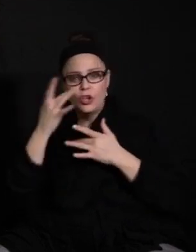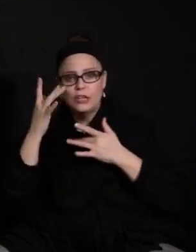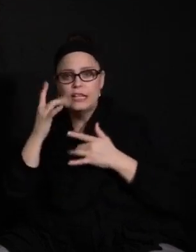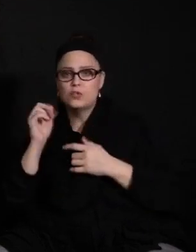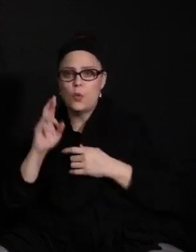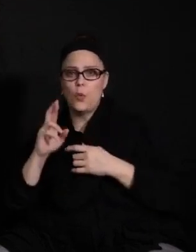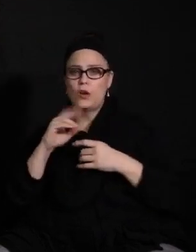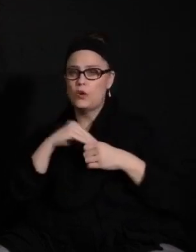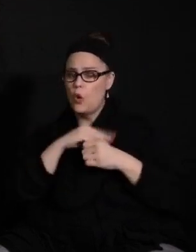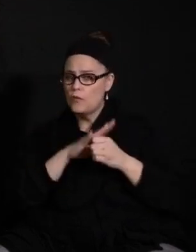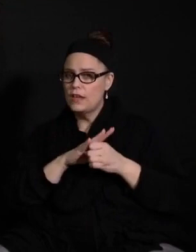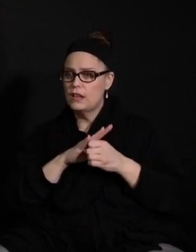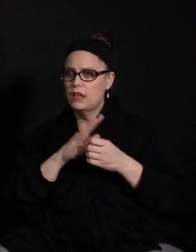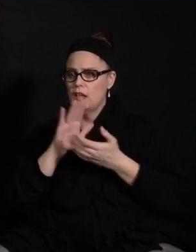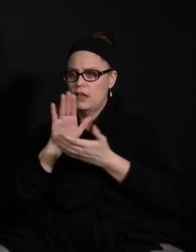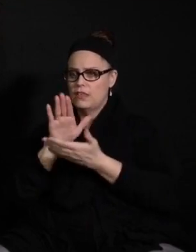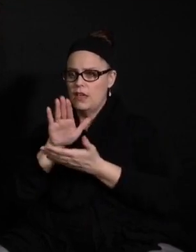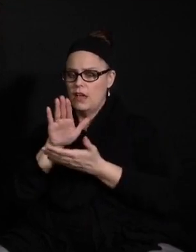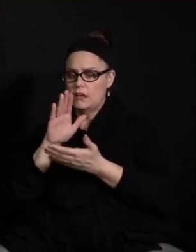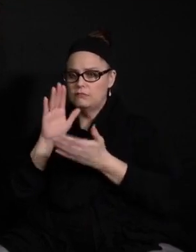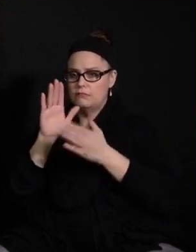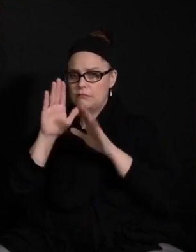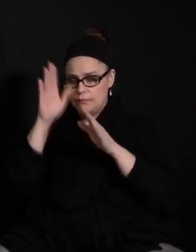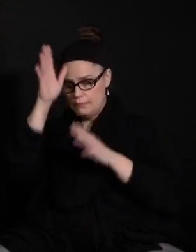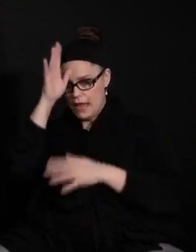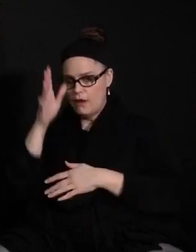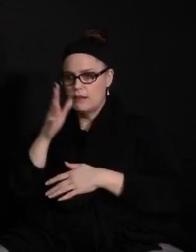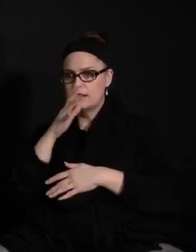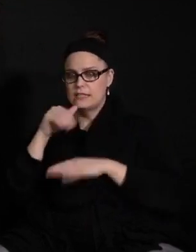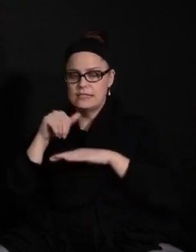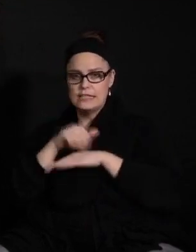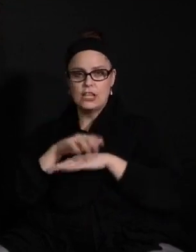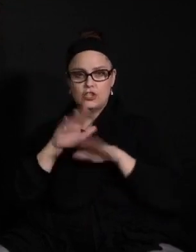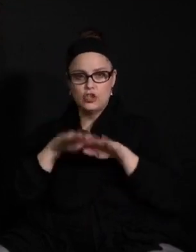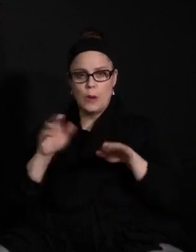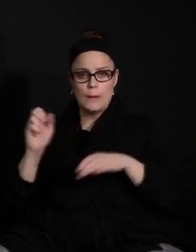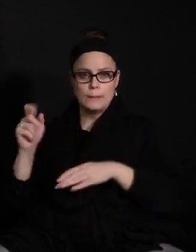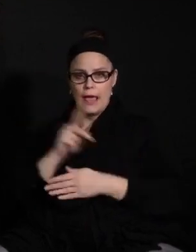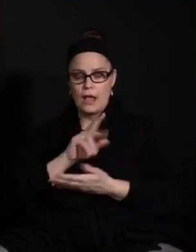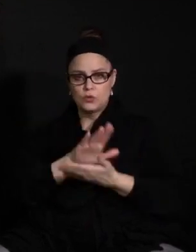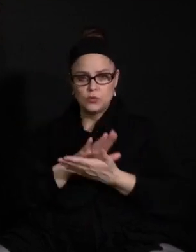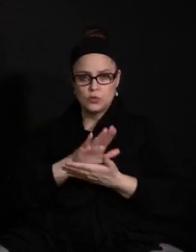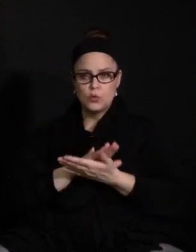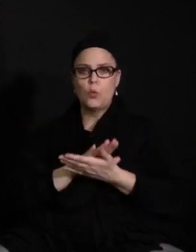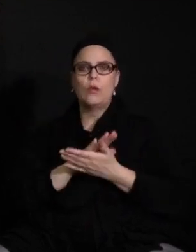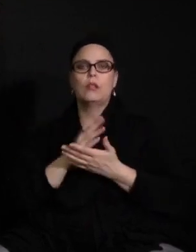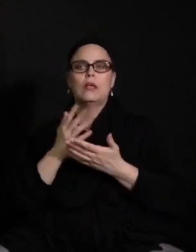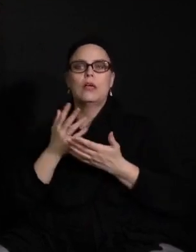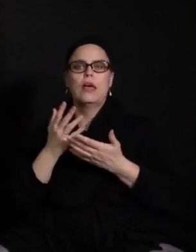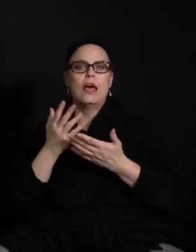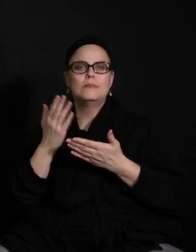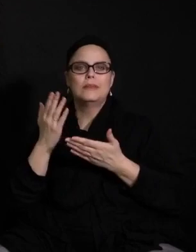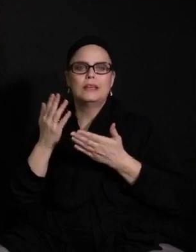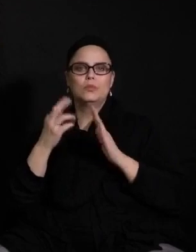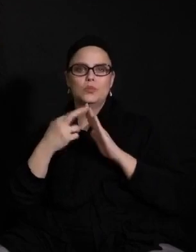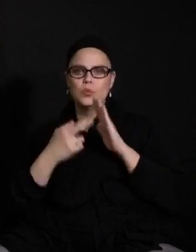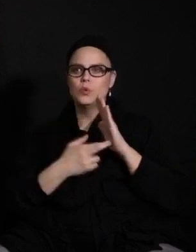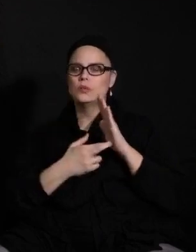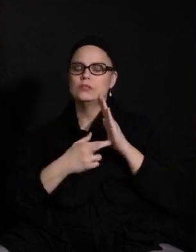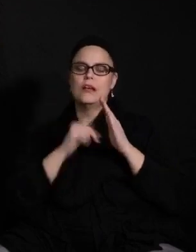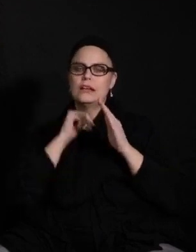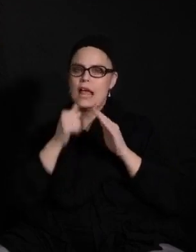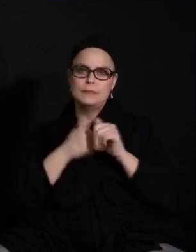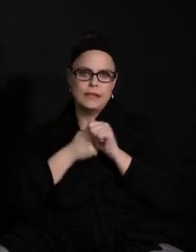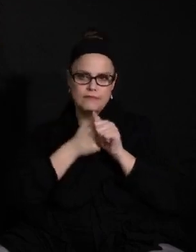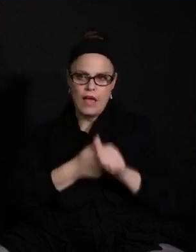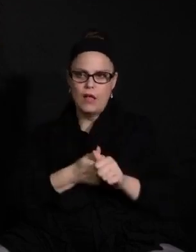how parents return their child to school following the COVID-19 protocols, and overall concerns that the protocols are not being followed on buses at lunch